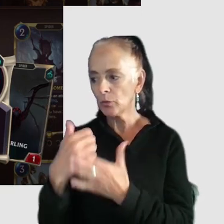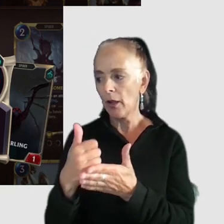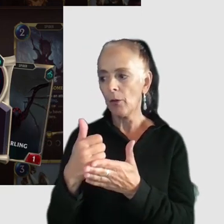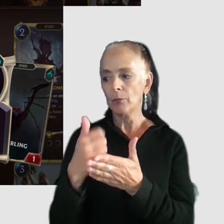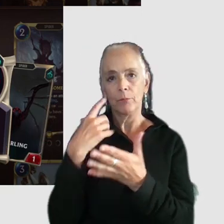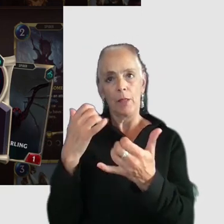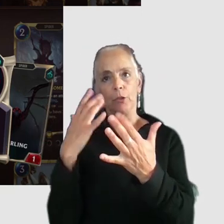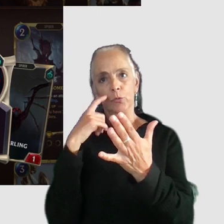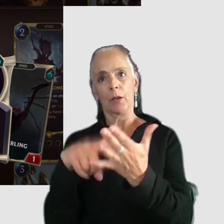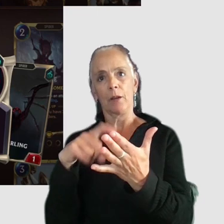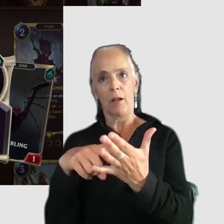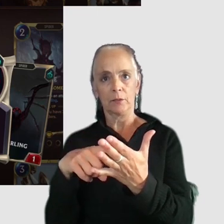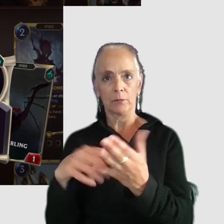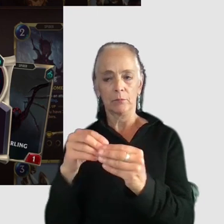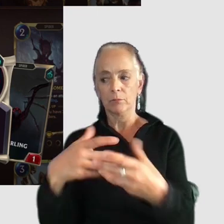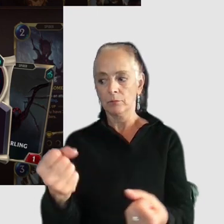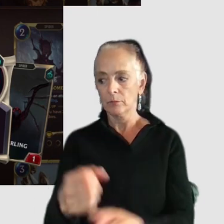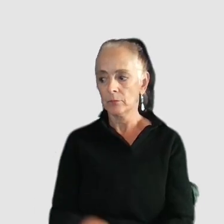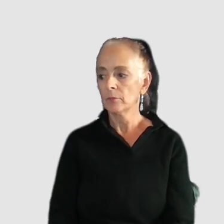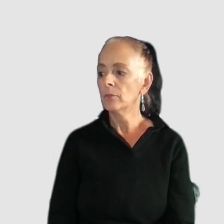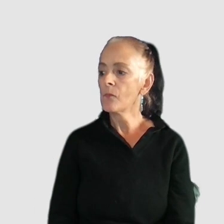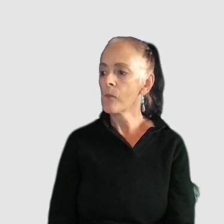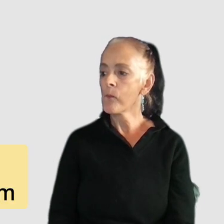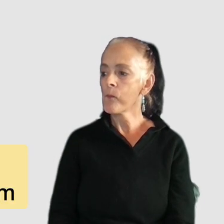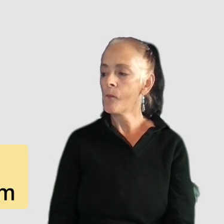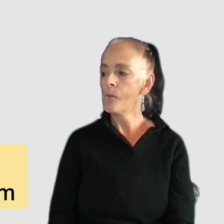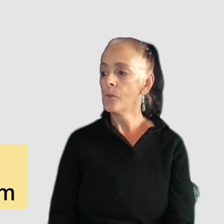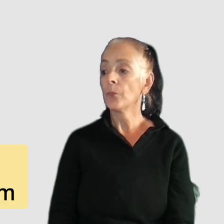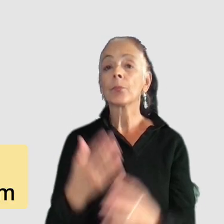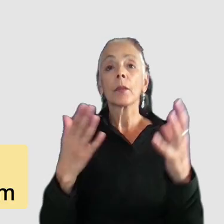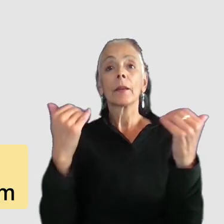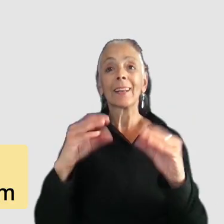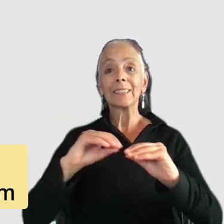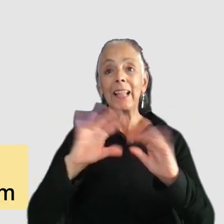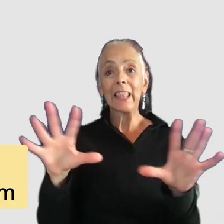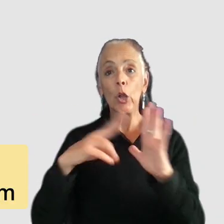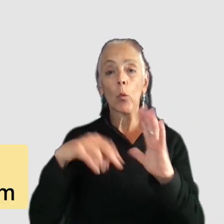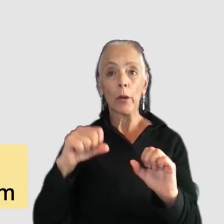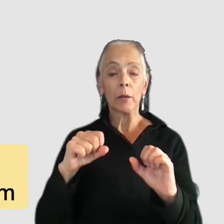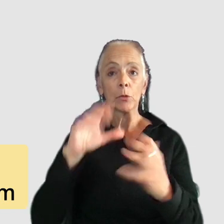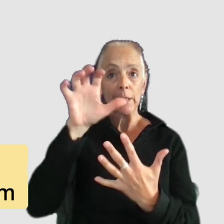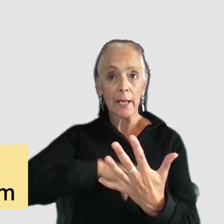them more quickly next up is clear and readable text so it's generally